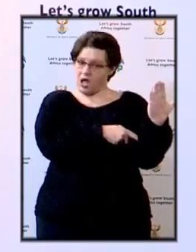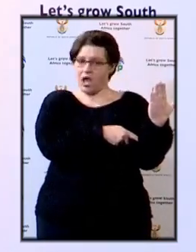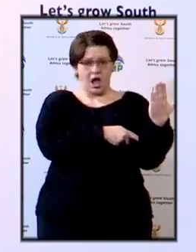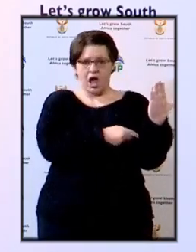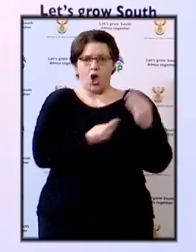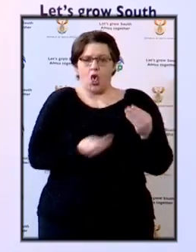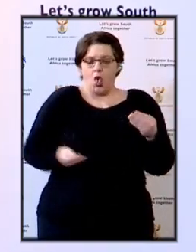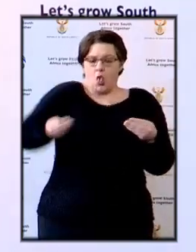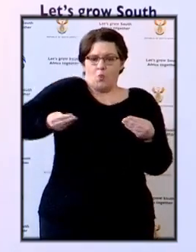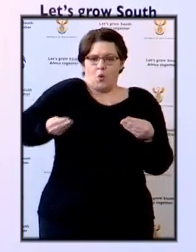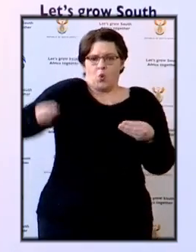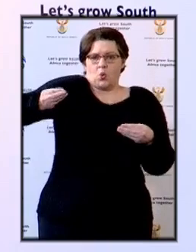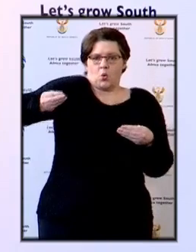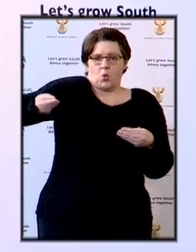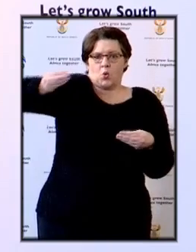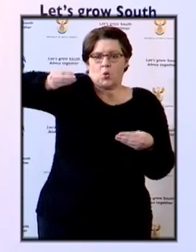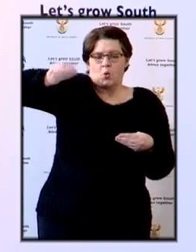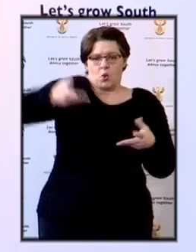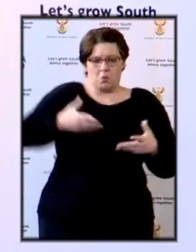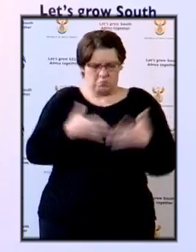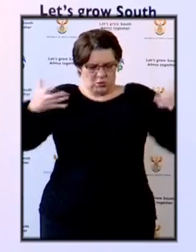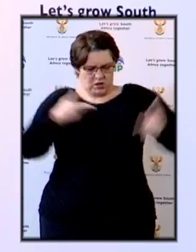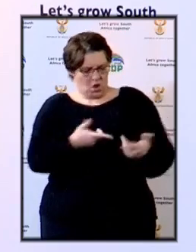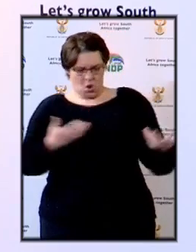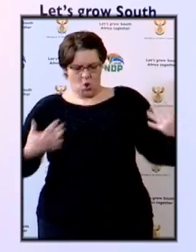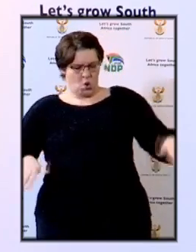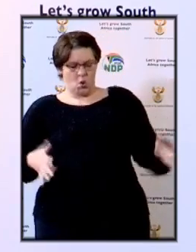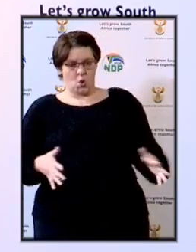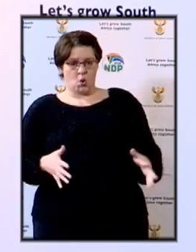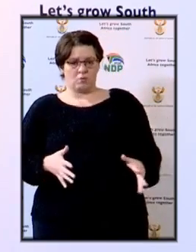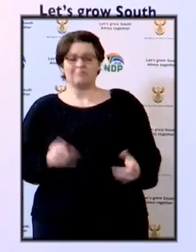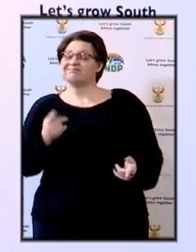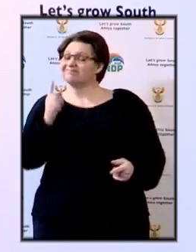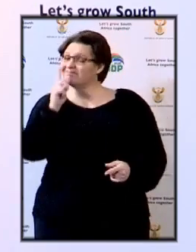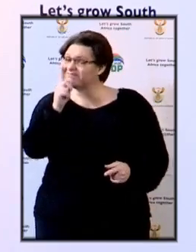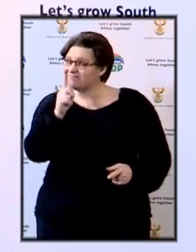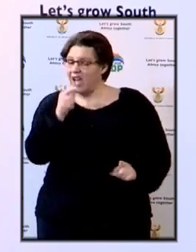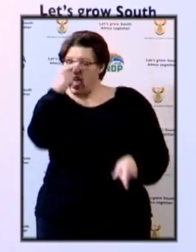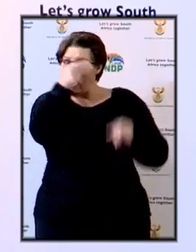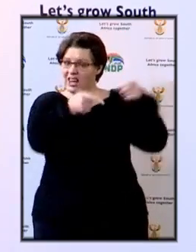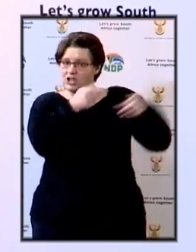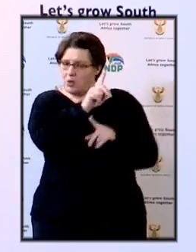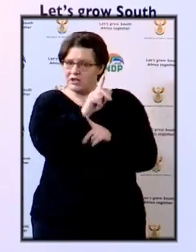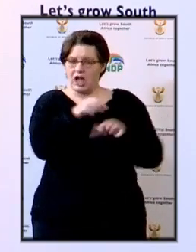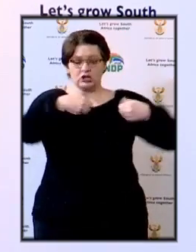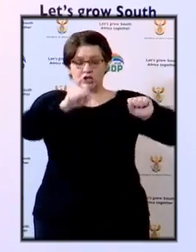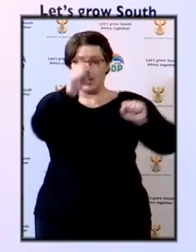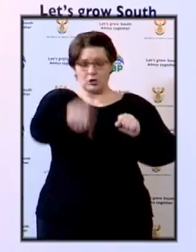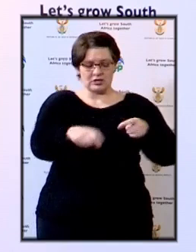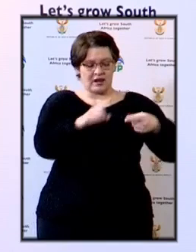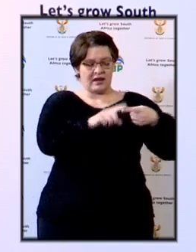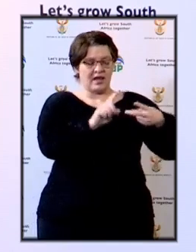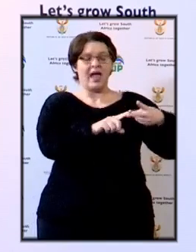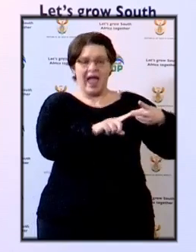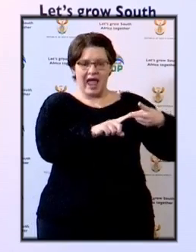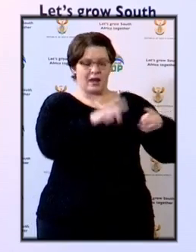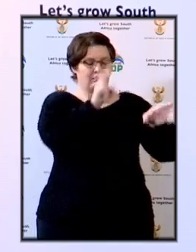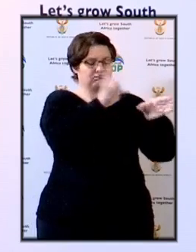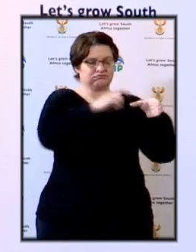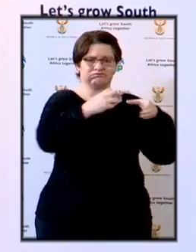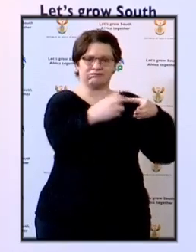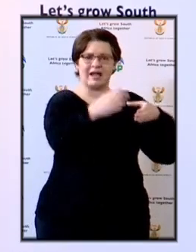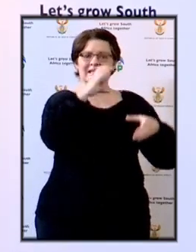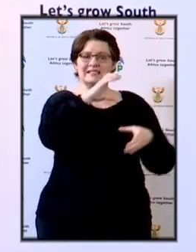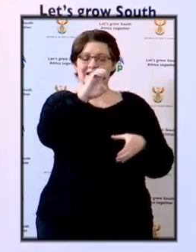inflated. The allegations are that the chairman and the executive officer, CEO,